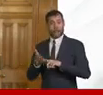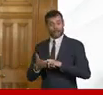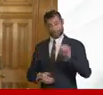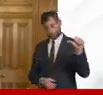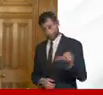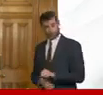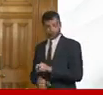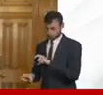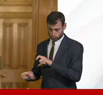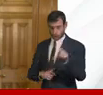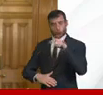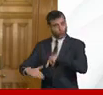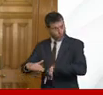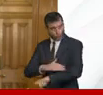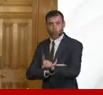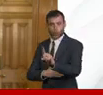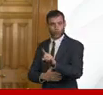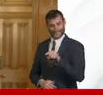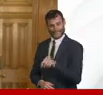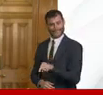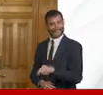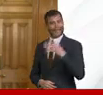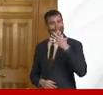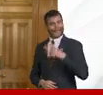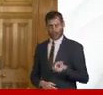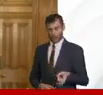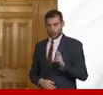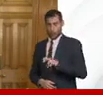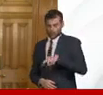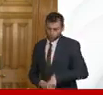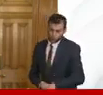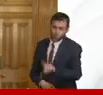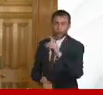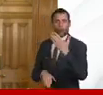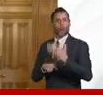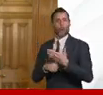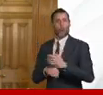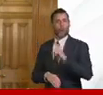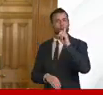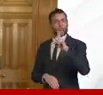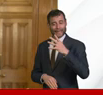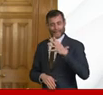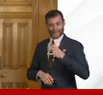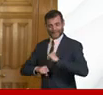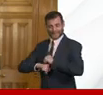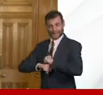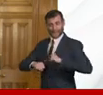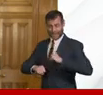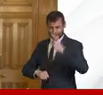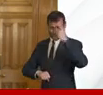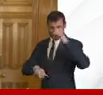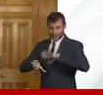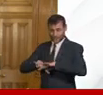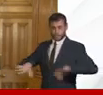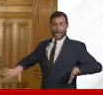so that the people traveling on the tube are and are spaced out and can be uh further apart